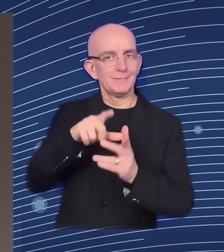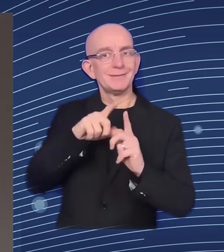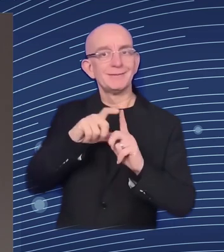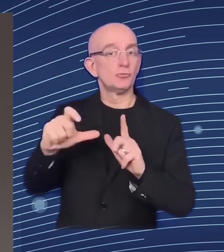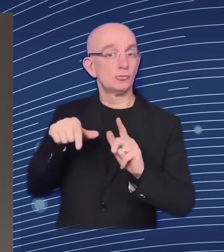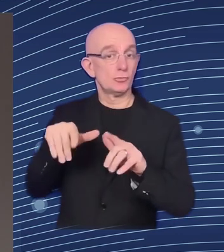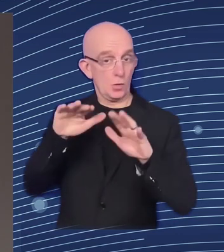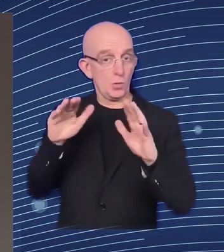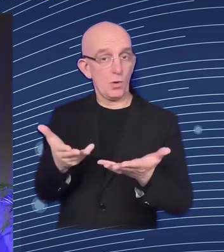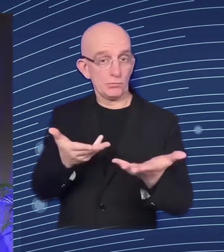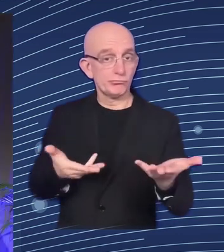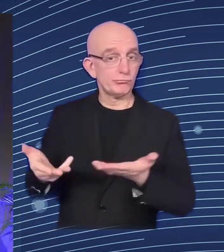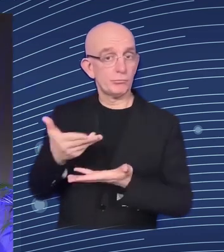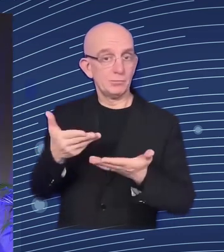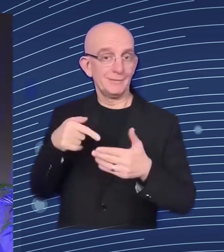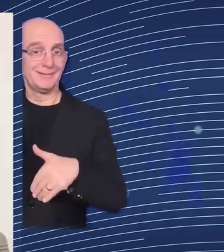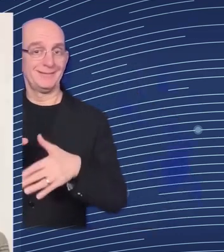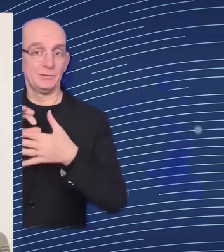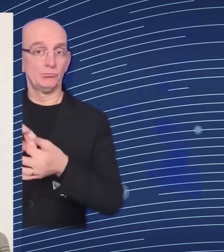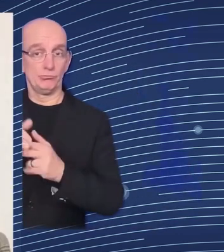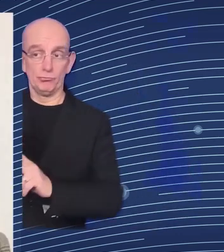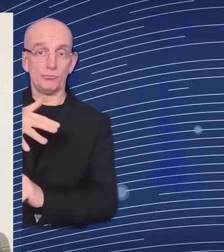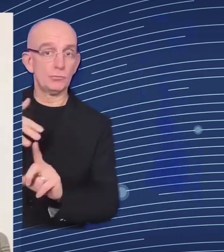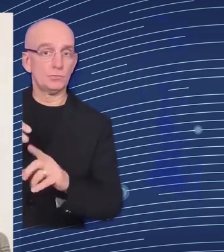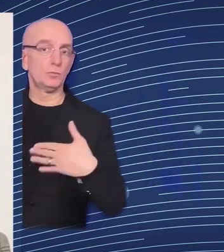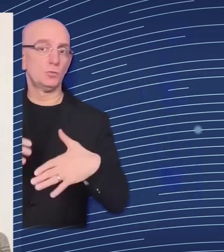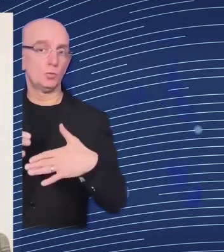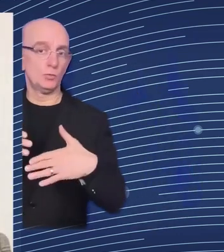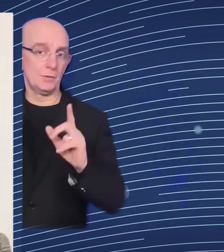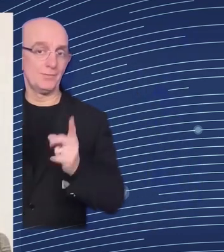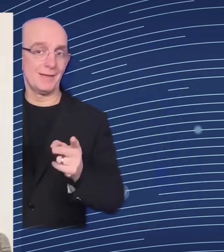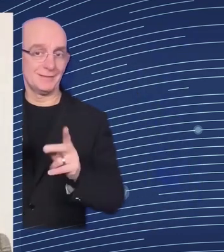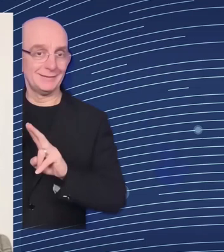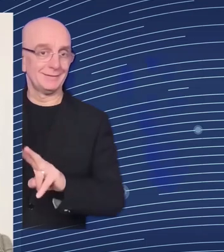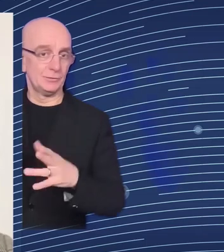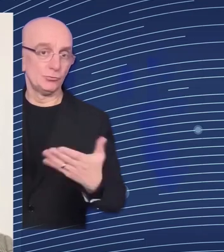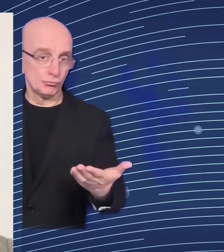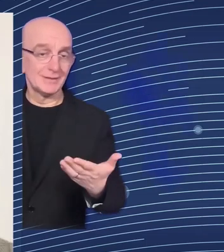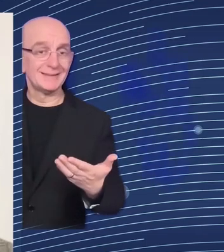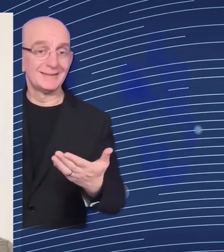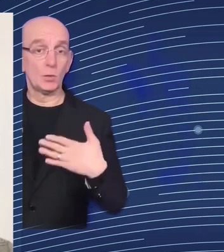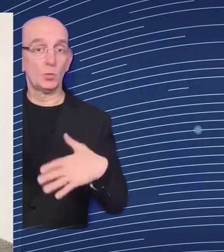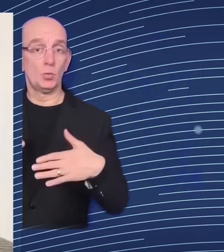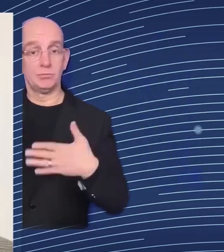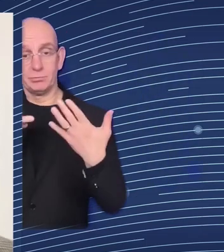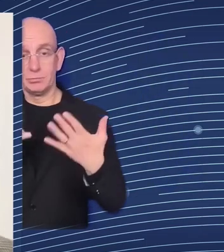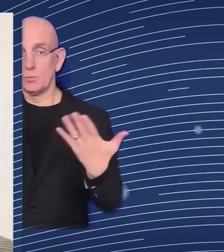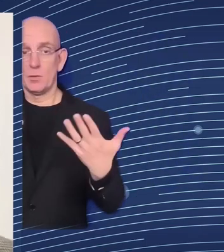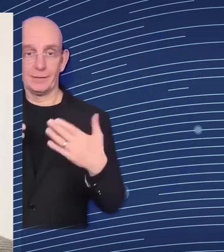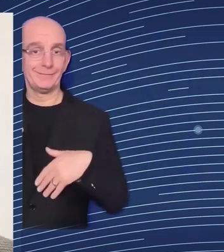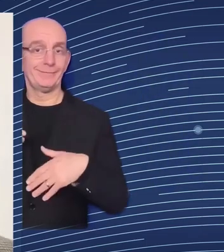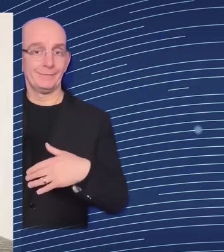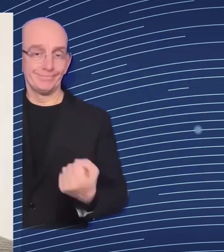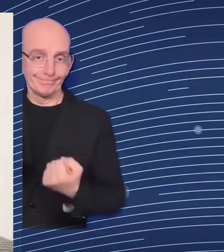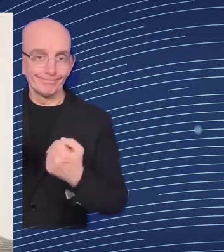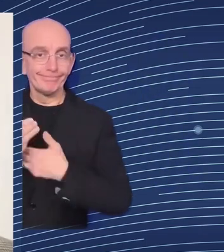to to help its war effort but also longer term but of course also um the eu has a very important role to play when we look